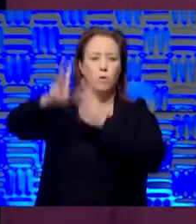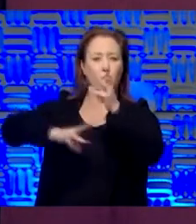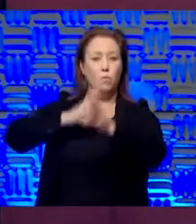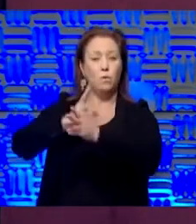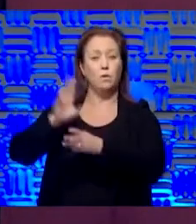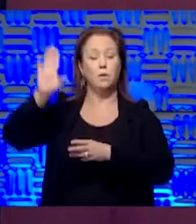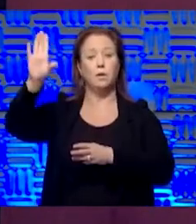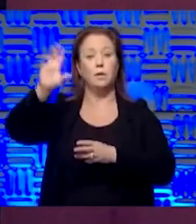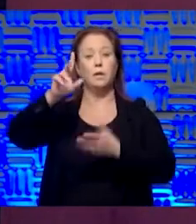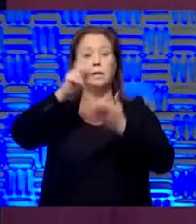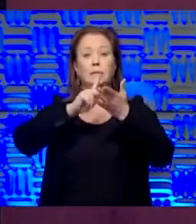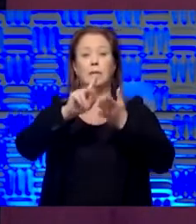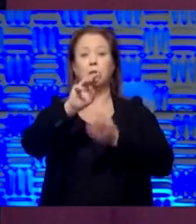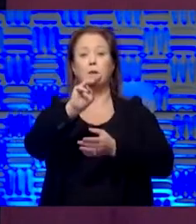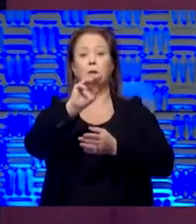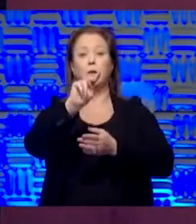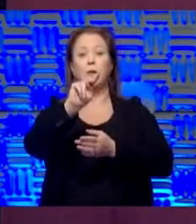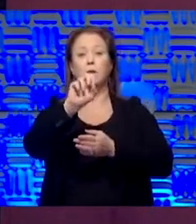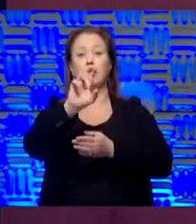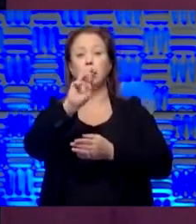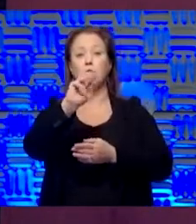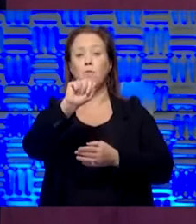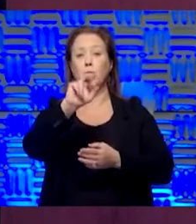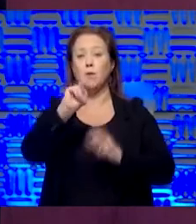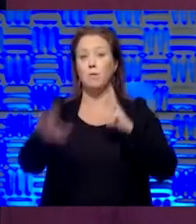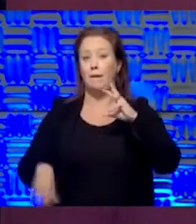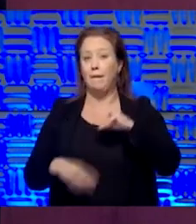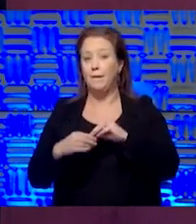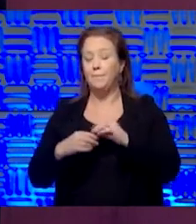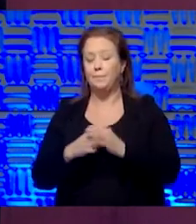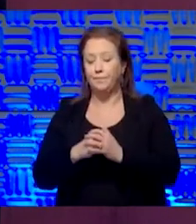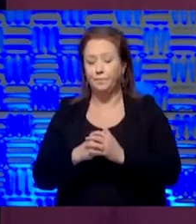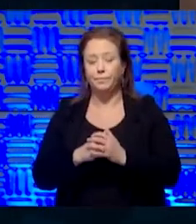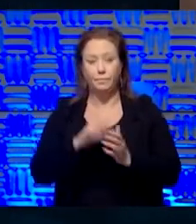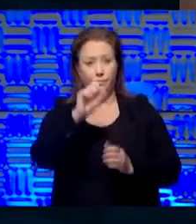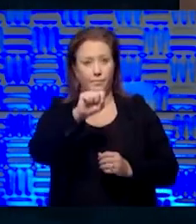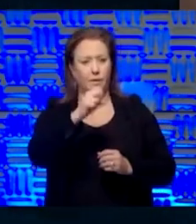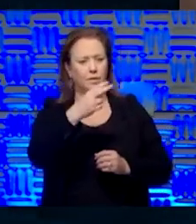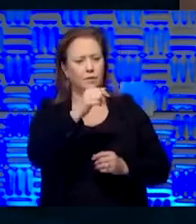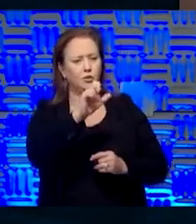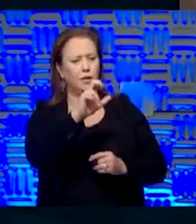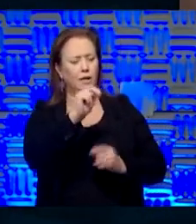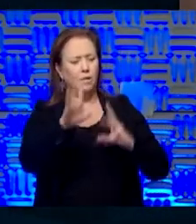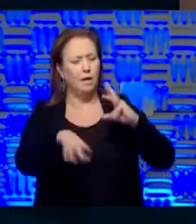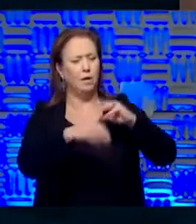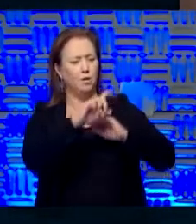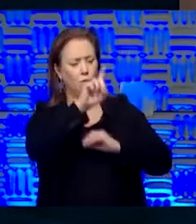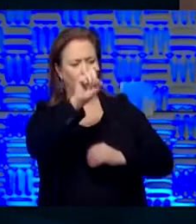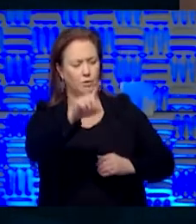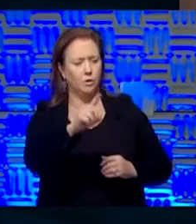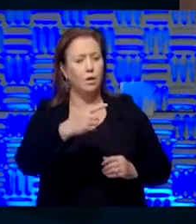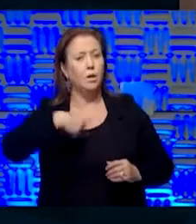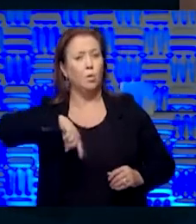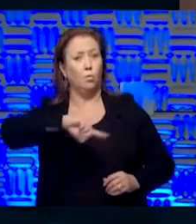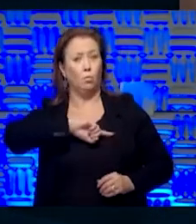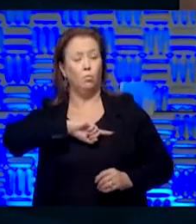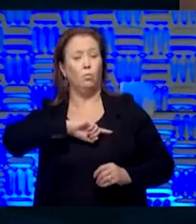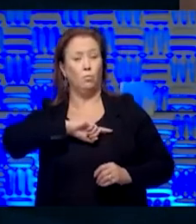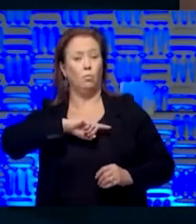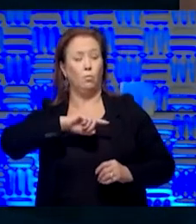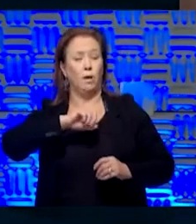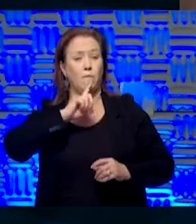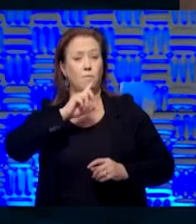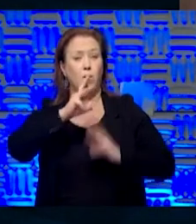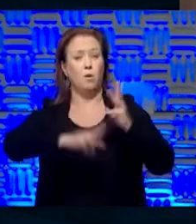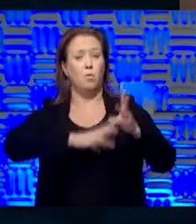So Secretary Norman, any other thoughts about this question? A couple of thoughts to Shannon's question. We have real world examples. We had a